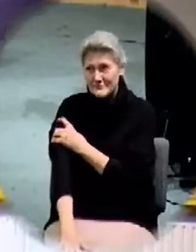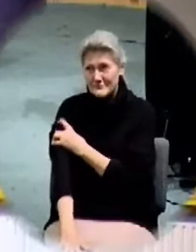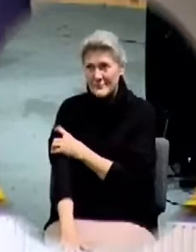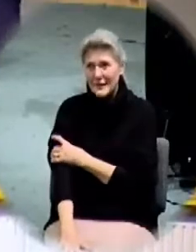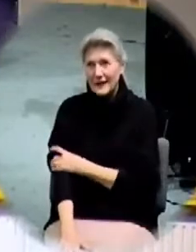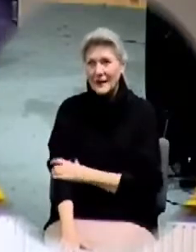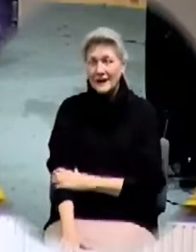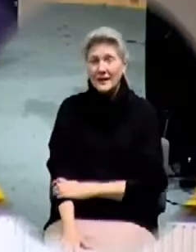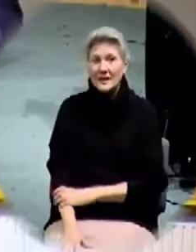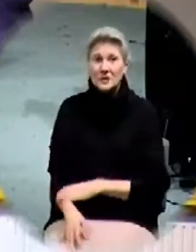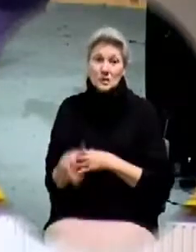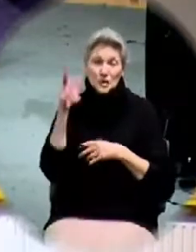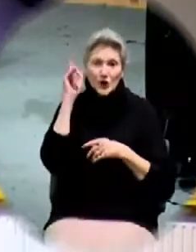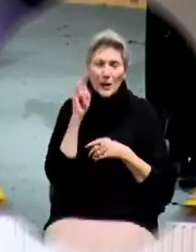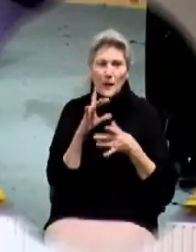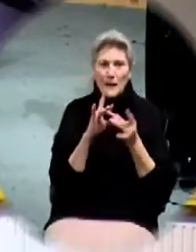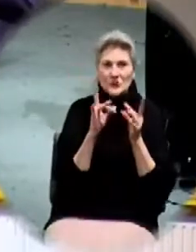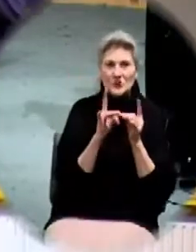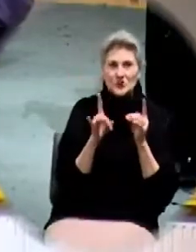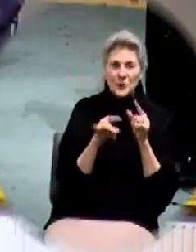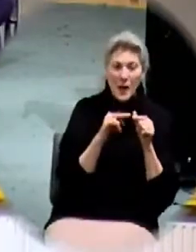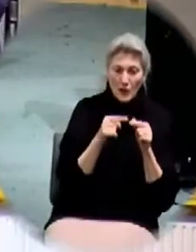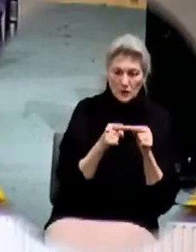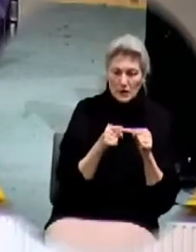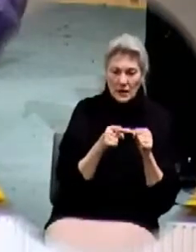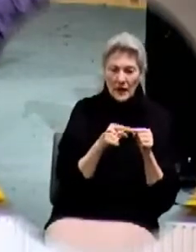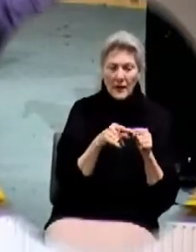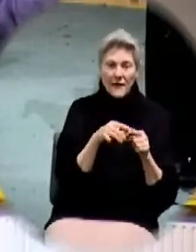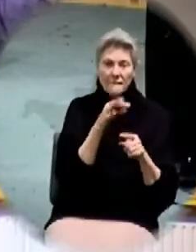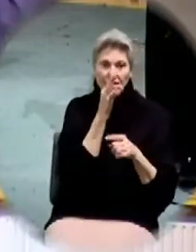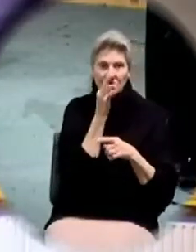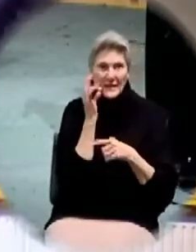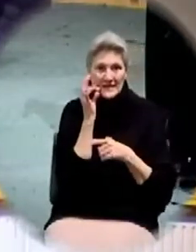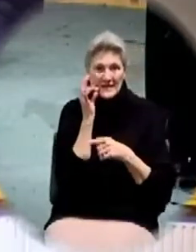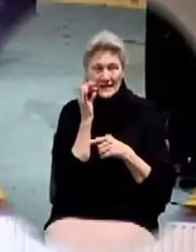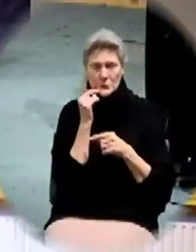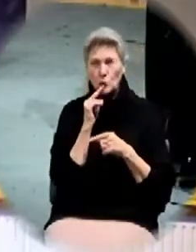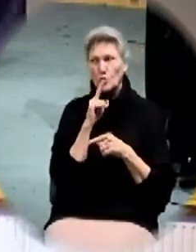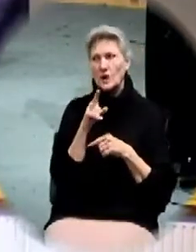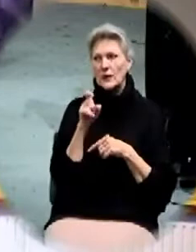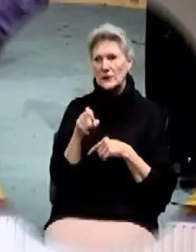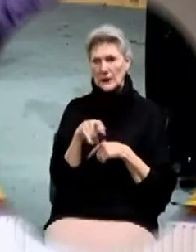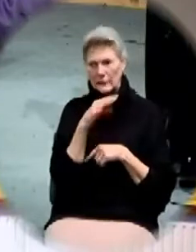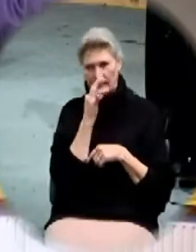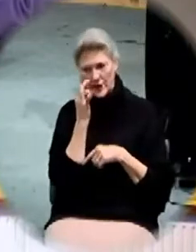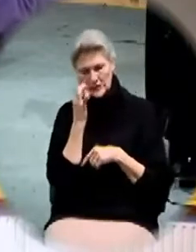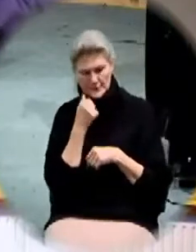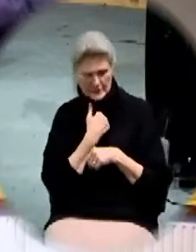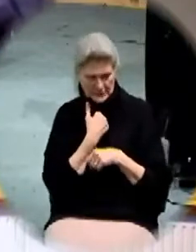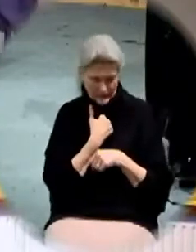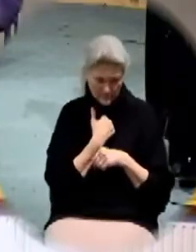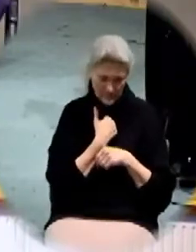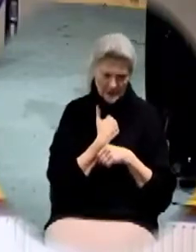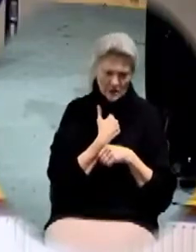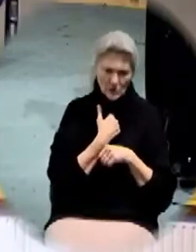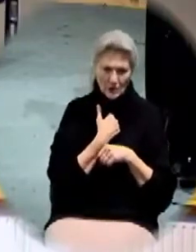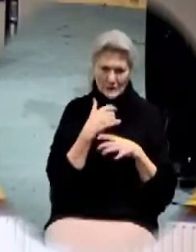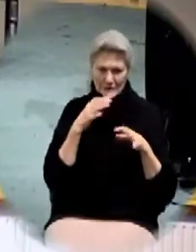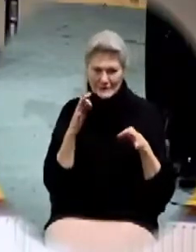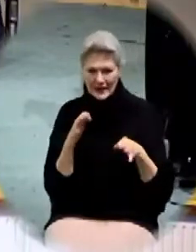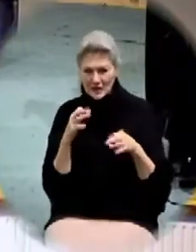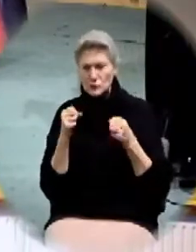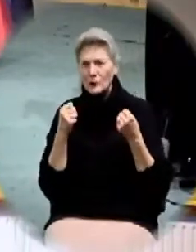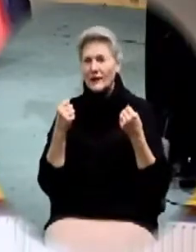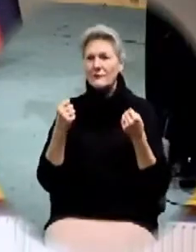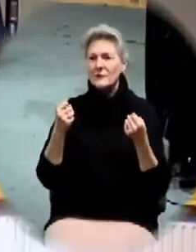Here's some message about fasting and the discipline of fasting. And so you say, you know what? I really need to do that. Until you're driving down the